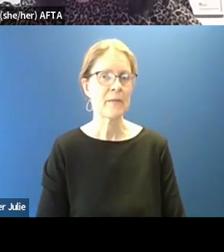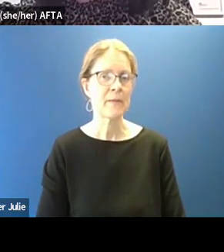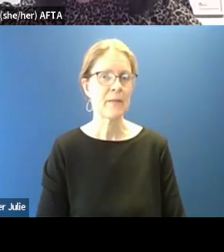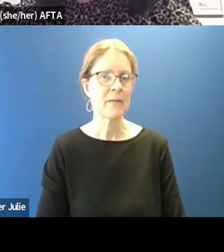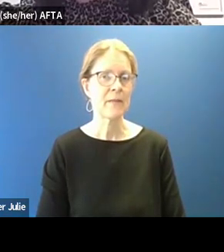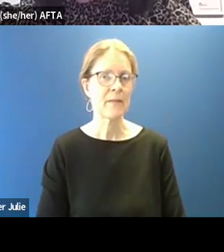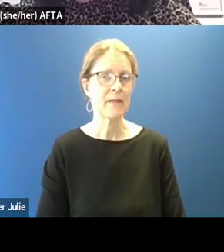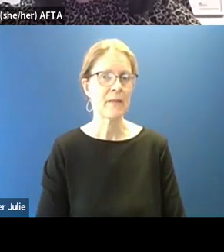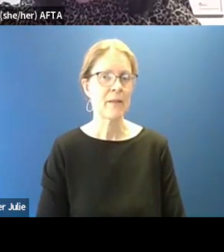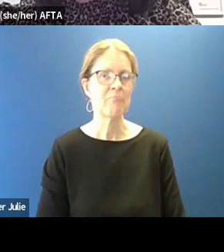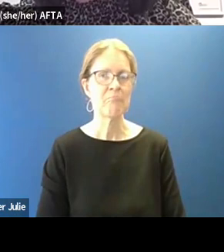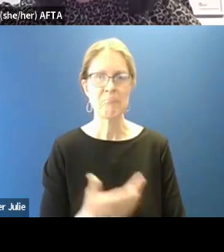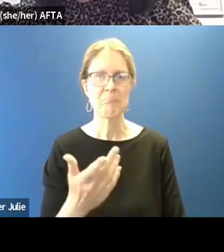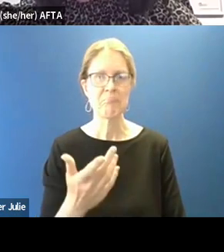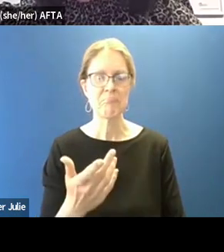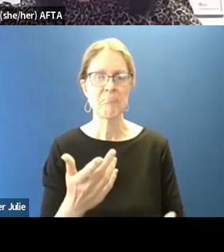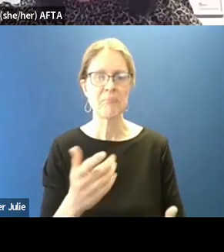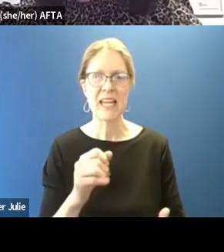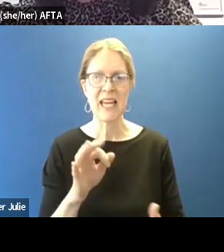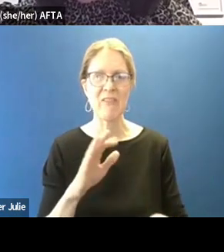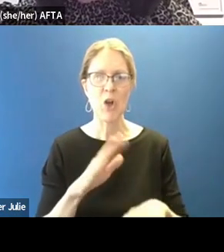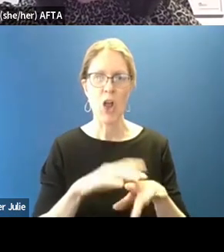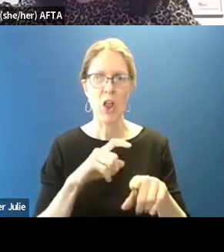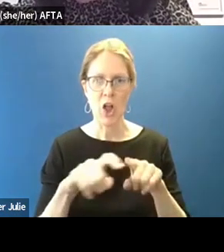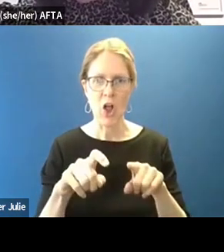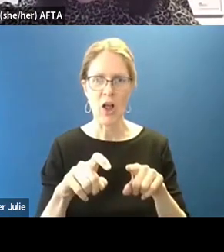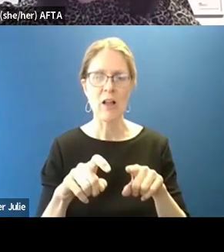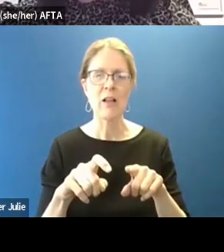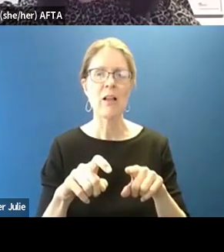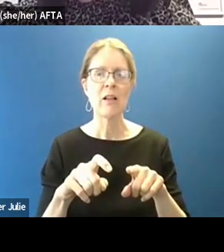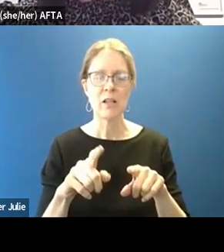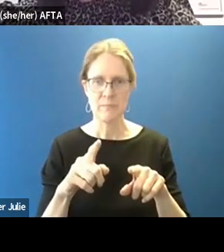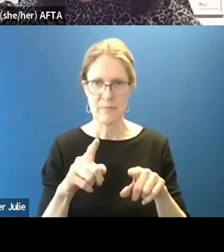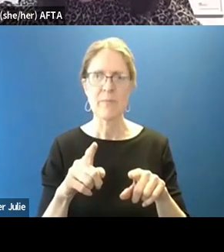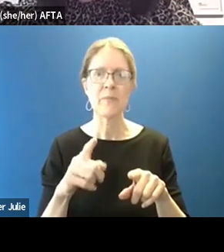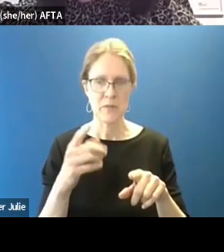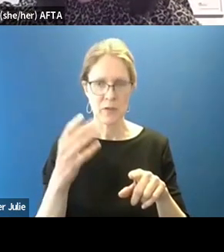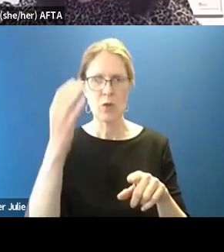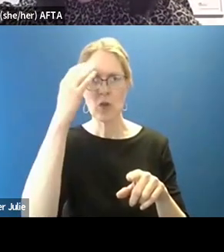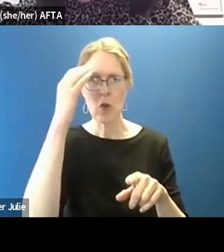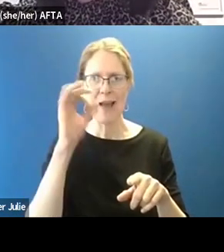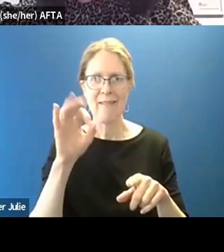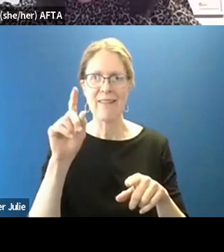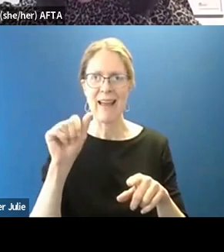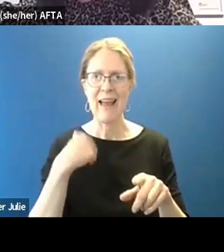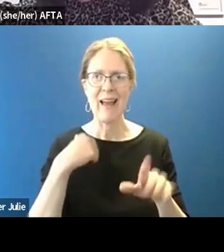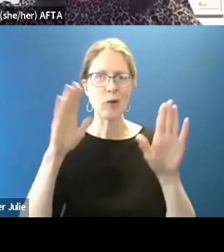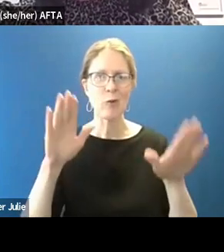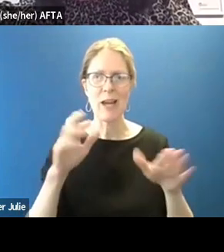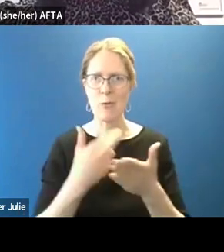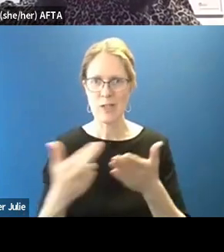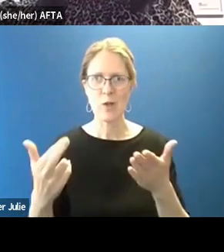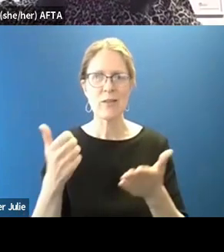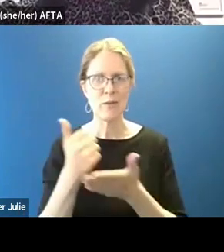already familiar with AFTA. They've got great resources to help you understand the legislative process and the congressional calendar. And at